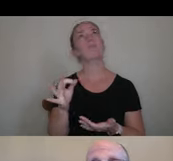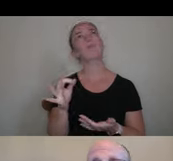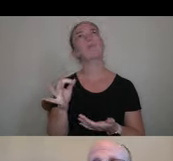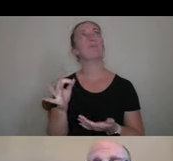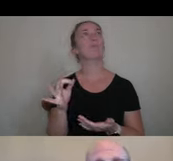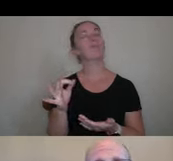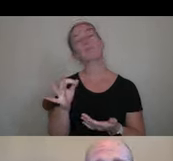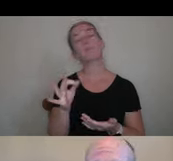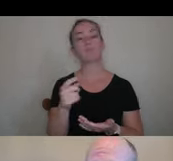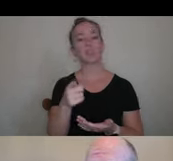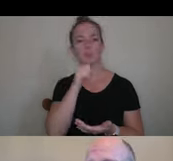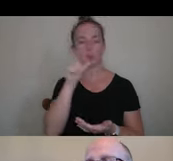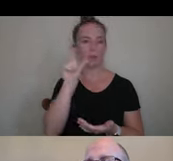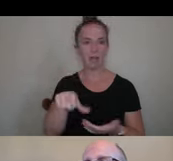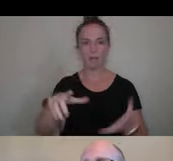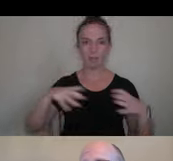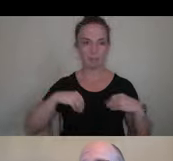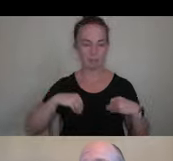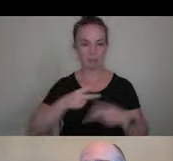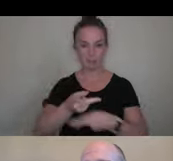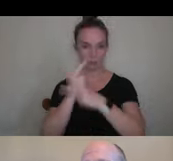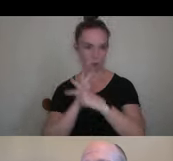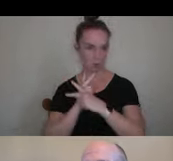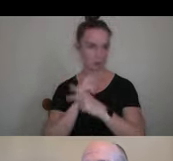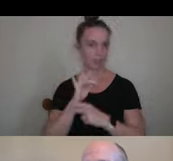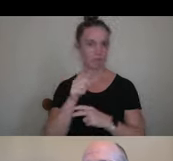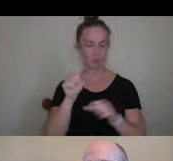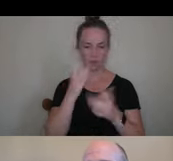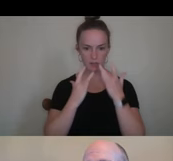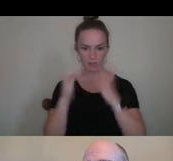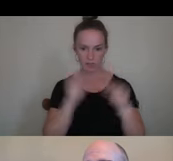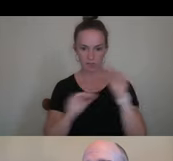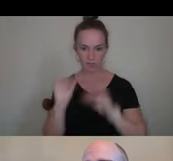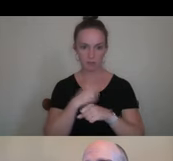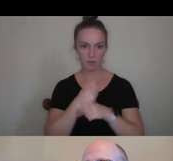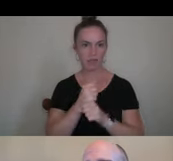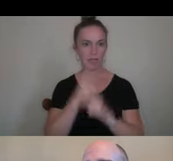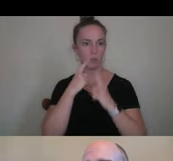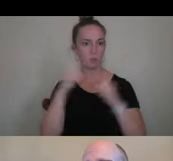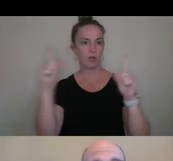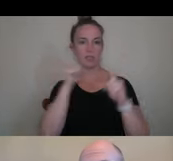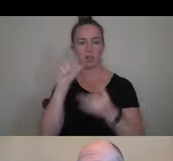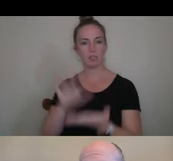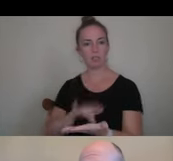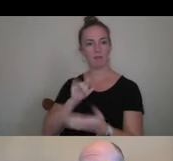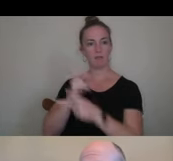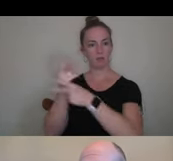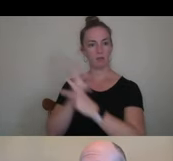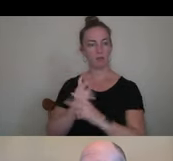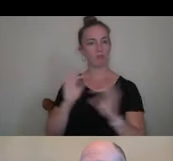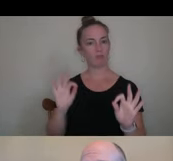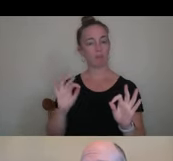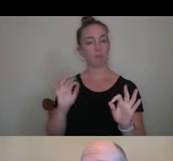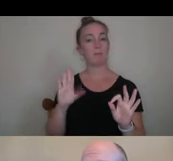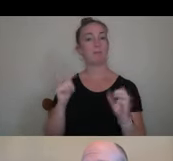you, you, you don't have to take the loans if you can make it work without taking advantage of the loan. Uh, but lots of